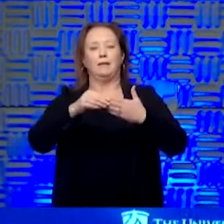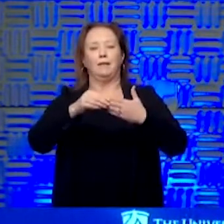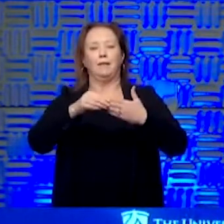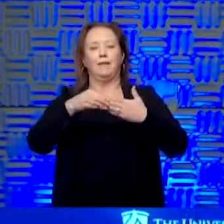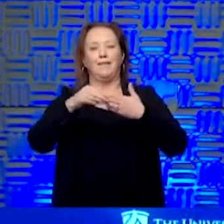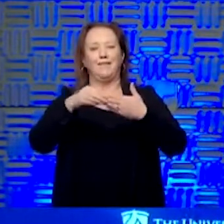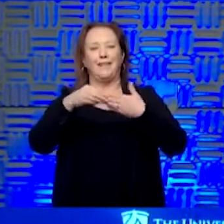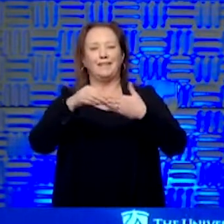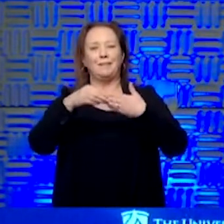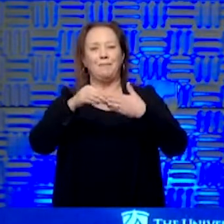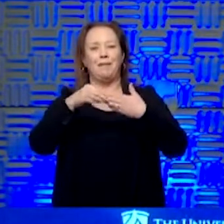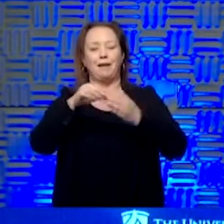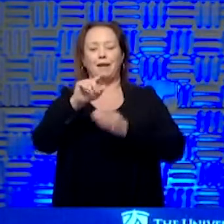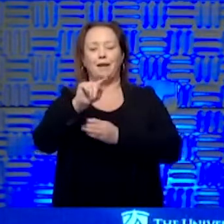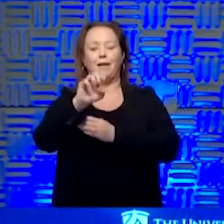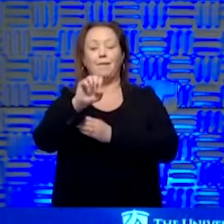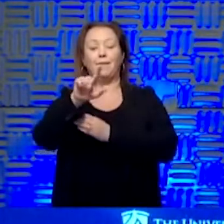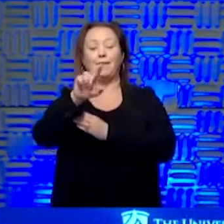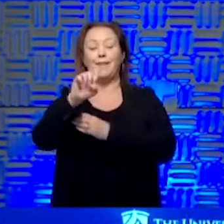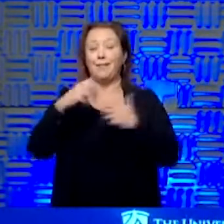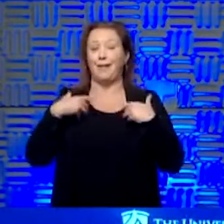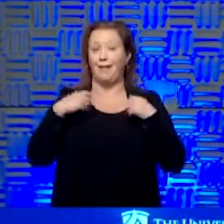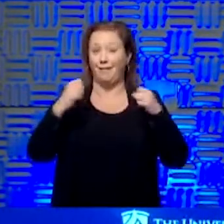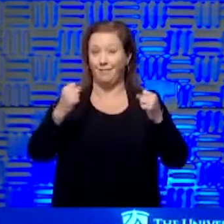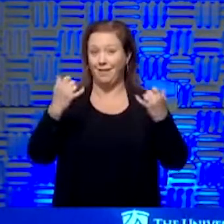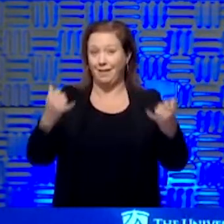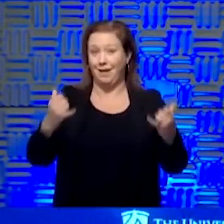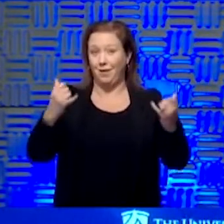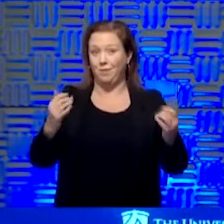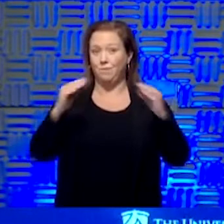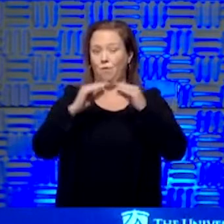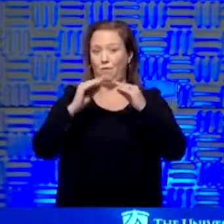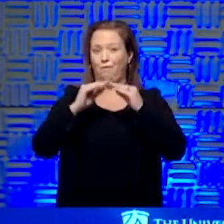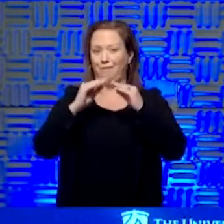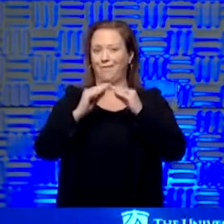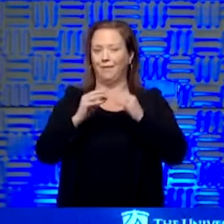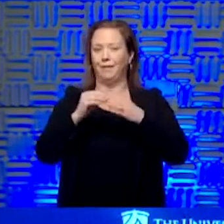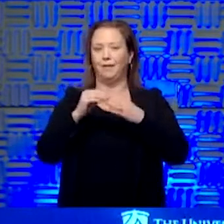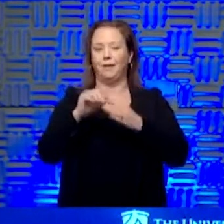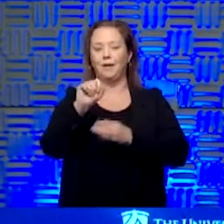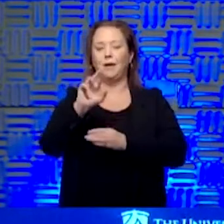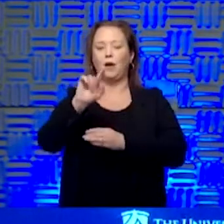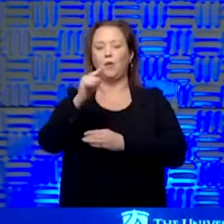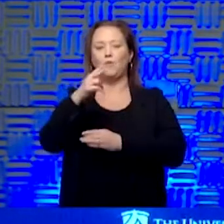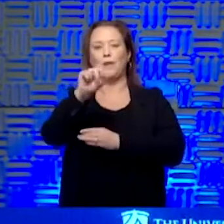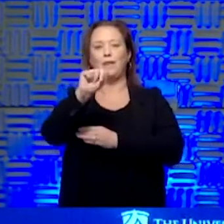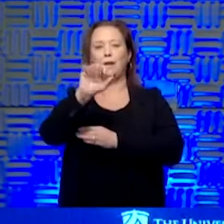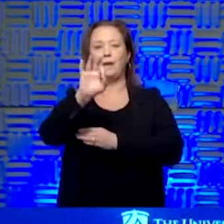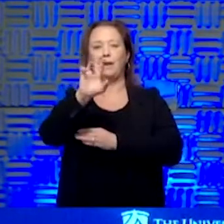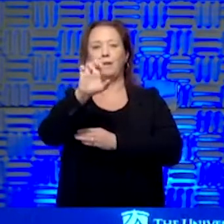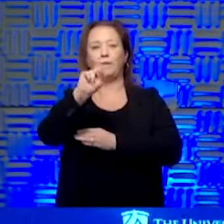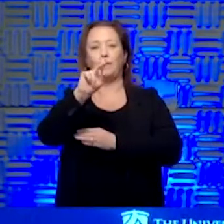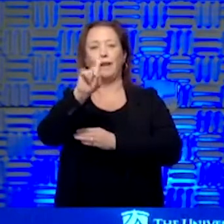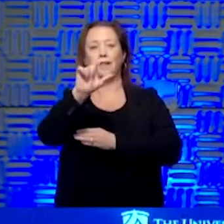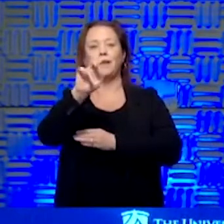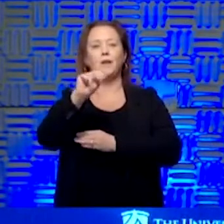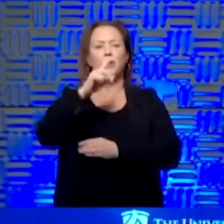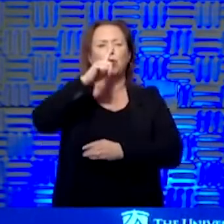around telehealth that allowed us to do stuff. So in tradition of the great Aretha Franklin song, Who's Zooming Who,